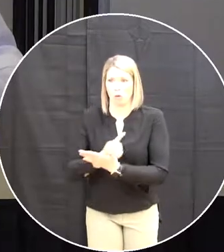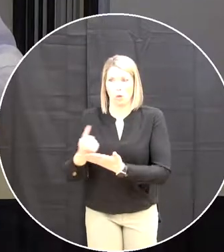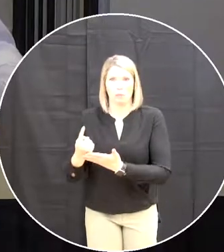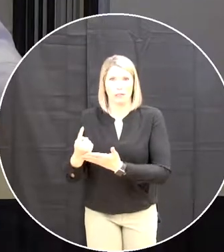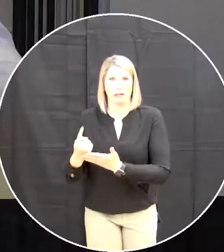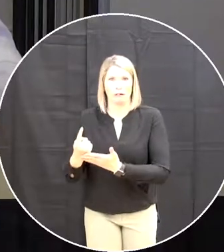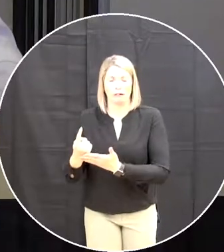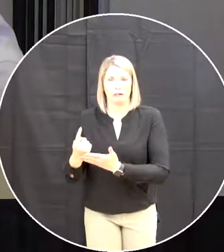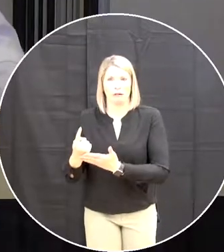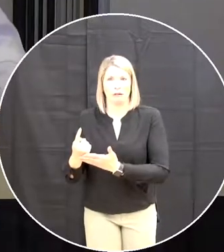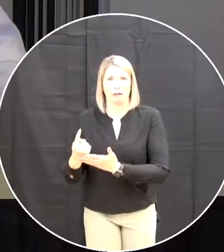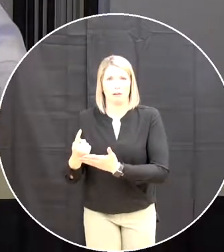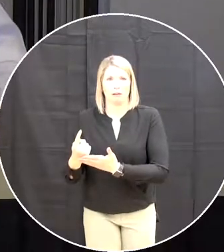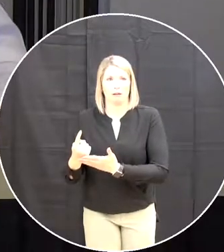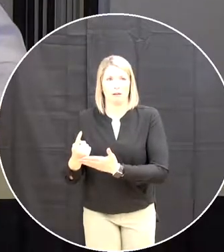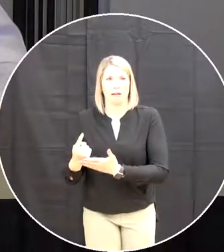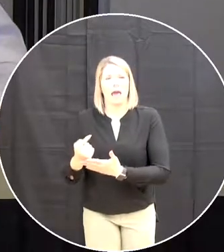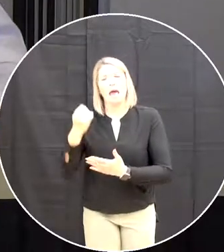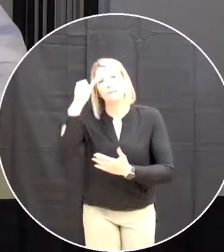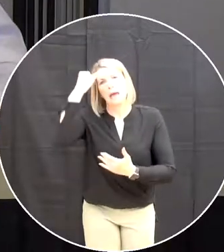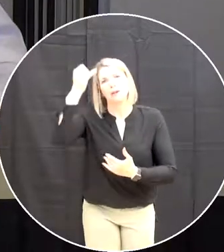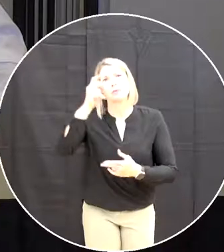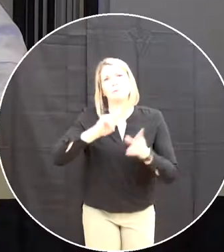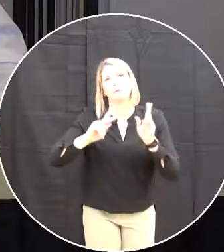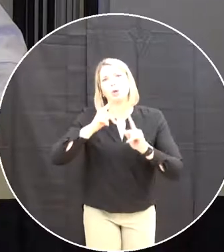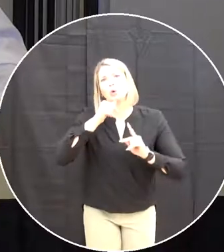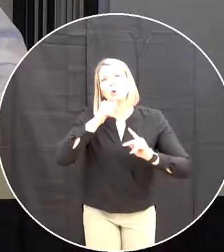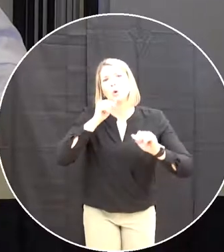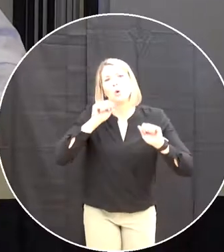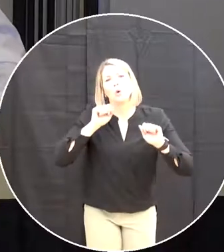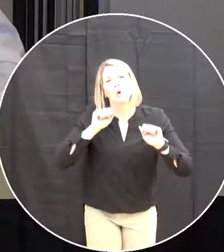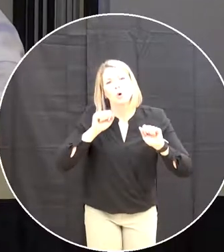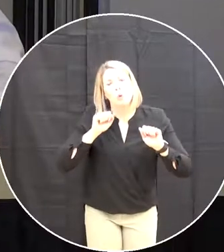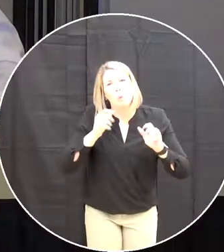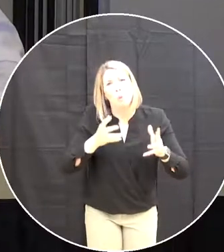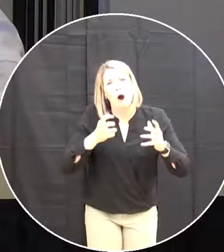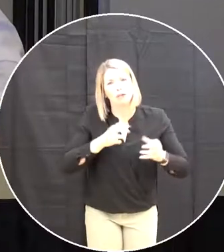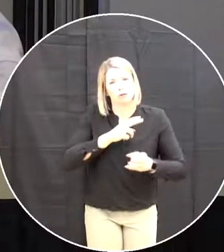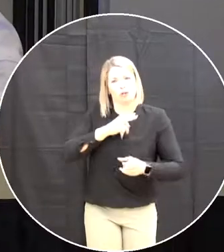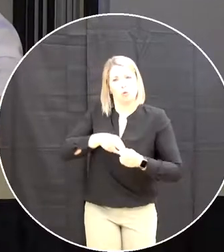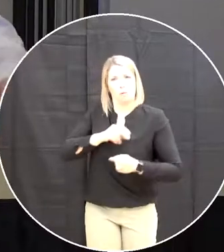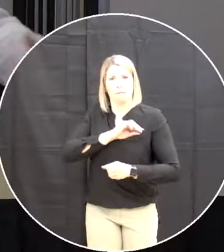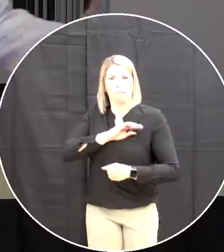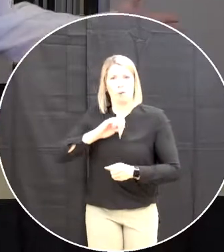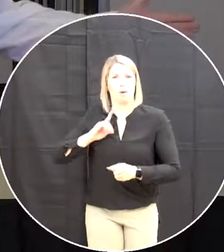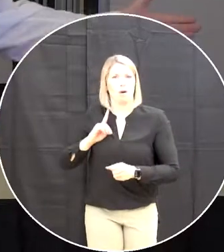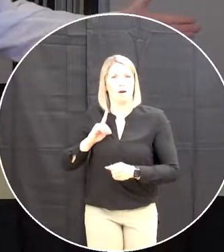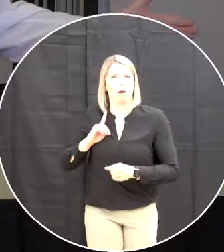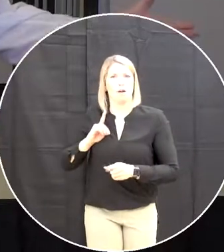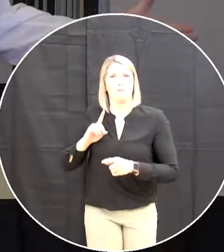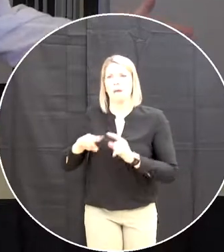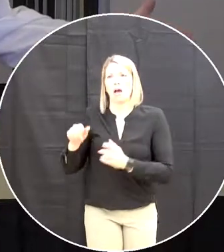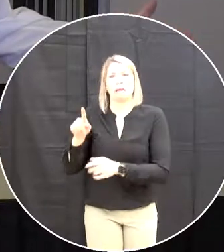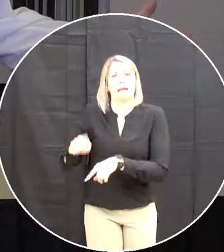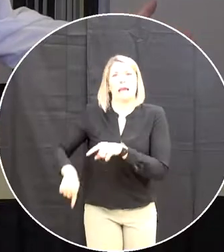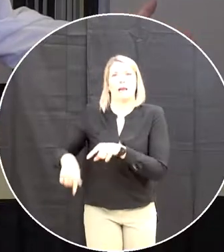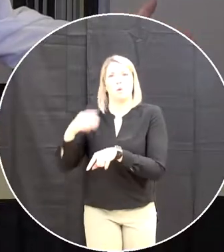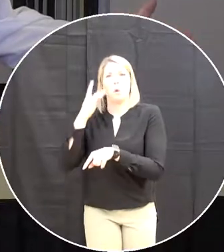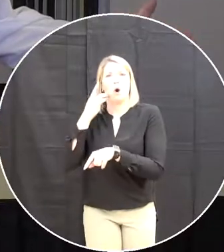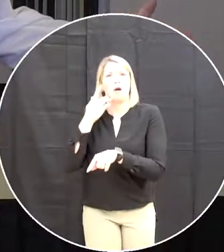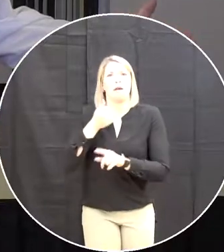look at all the people who could be on this board who can't be because they got jobs to do